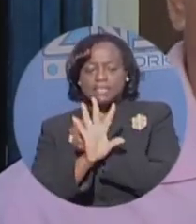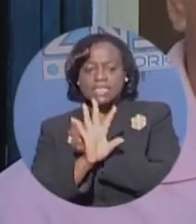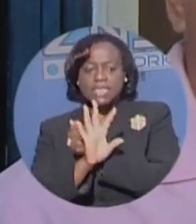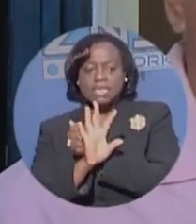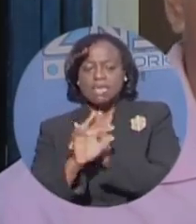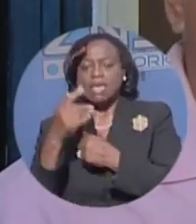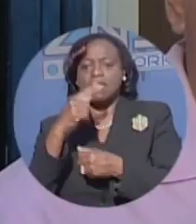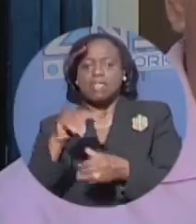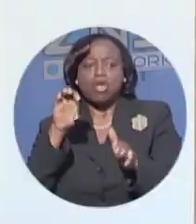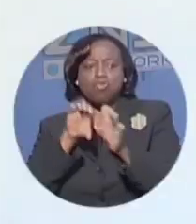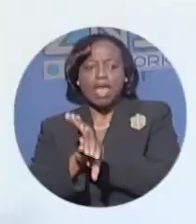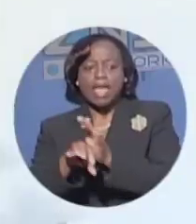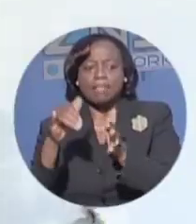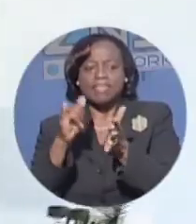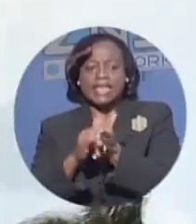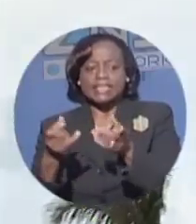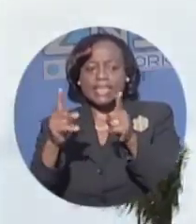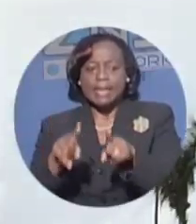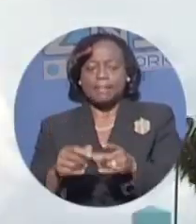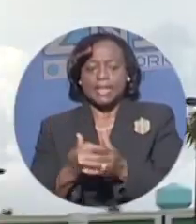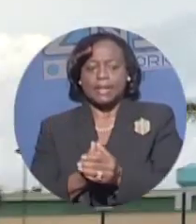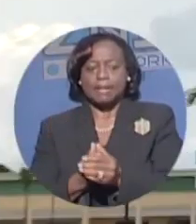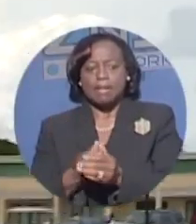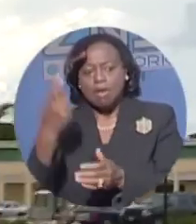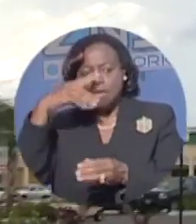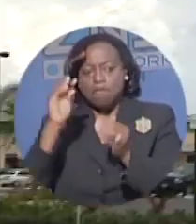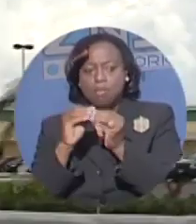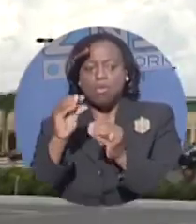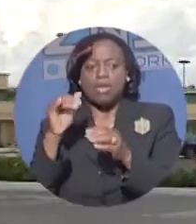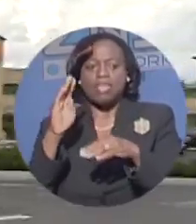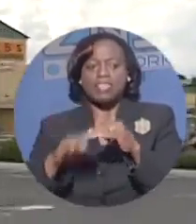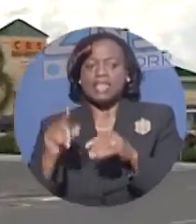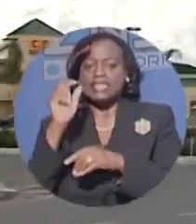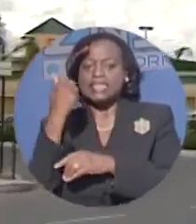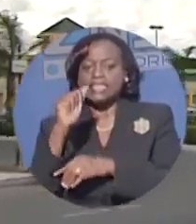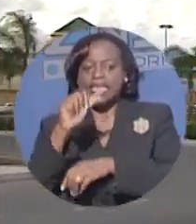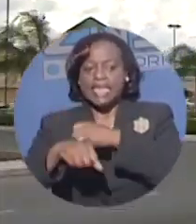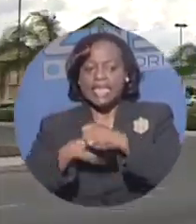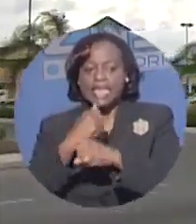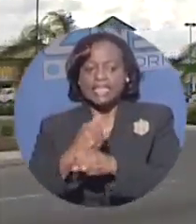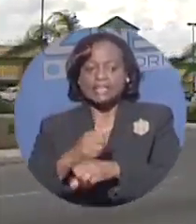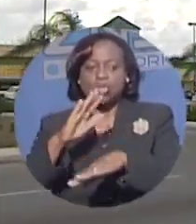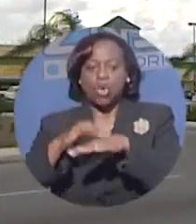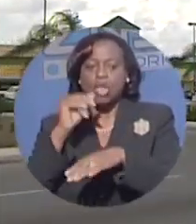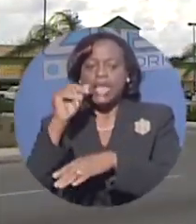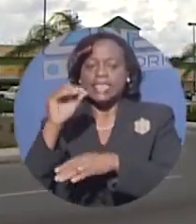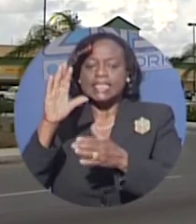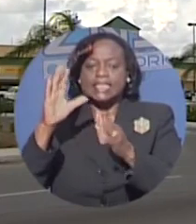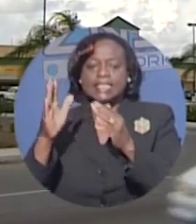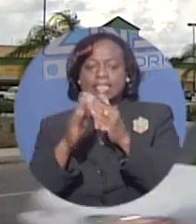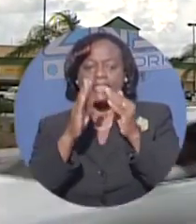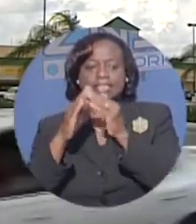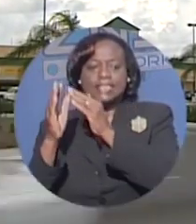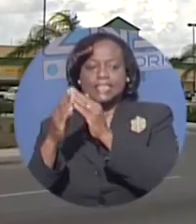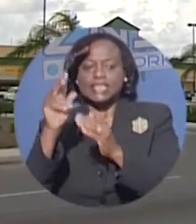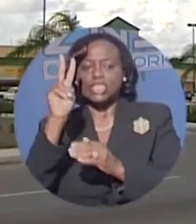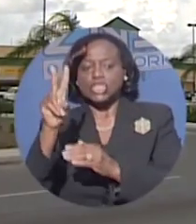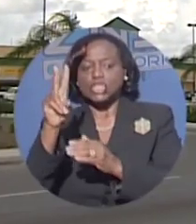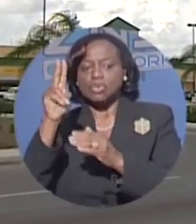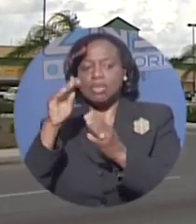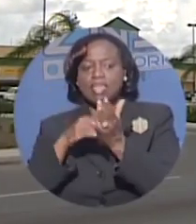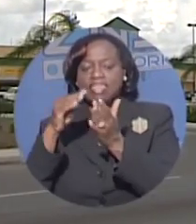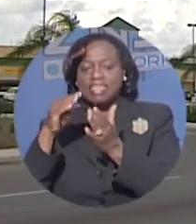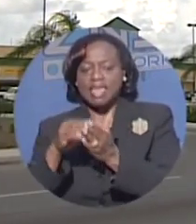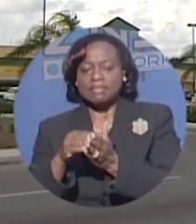whatever we can do to prevent it. For more than a decade, it's been called City 2000, the city of the future. And